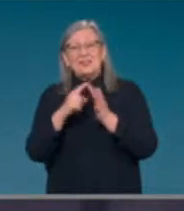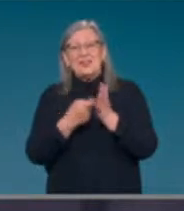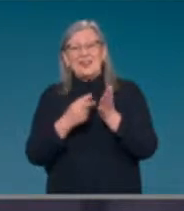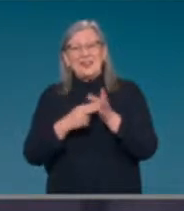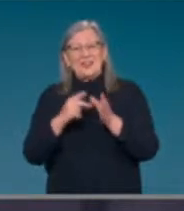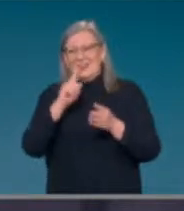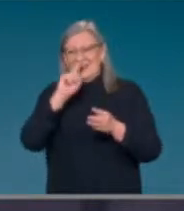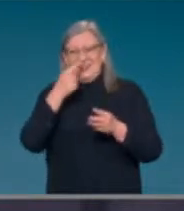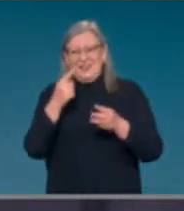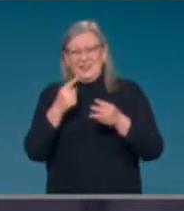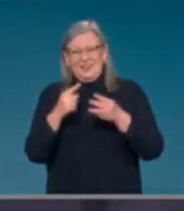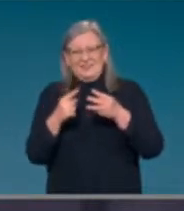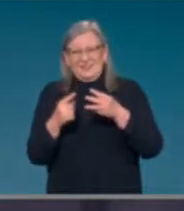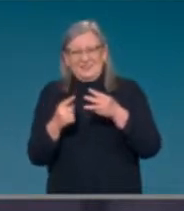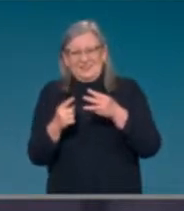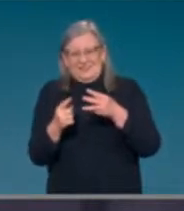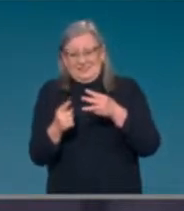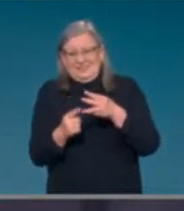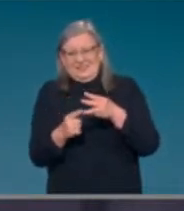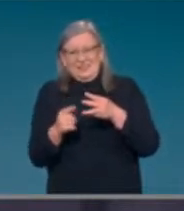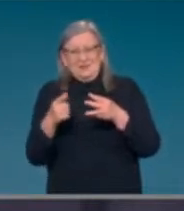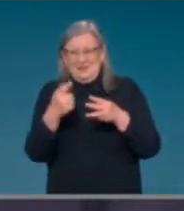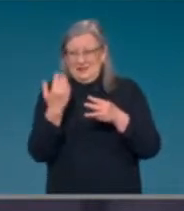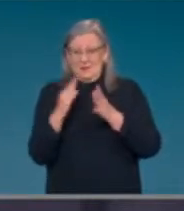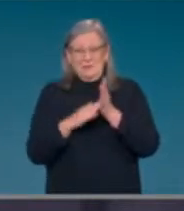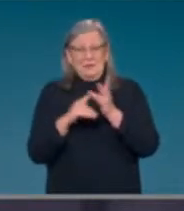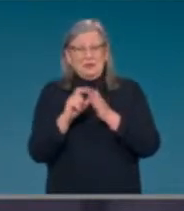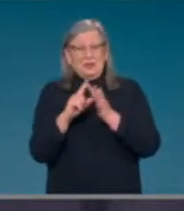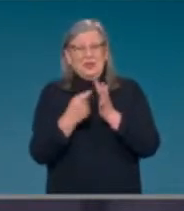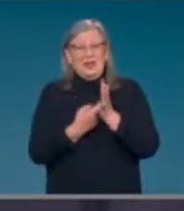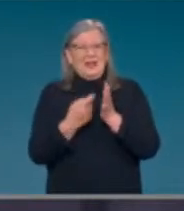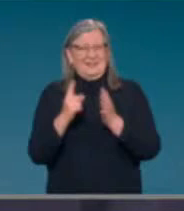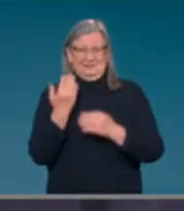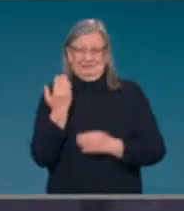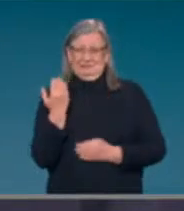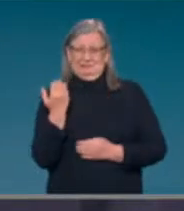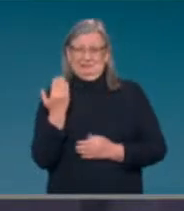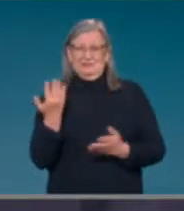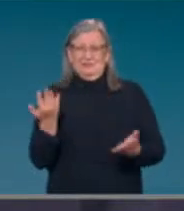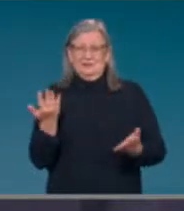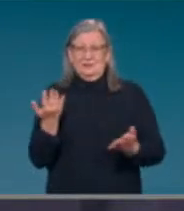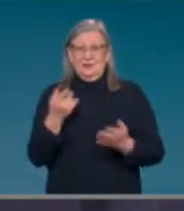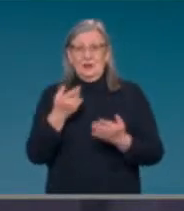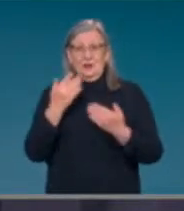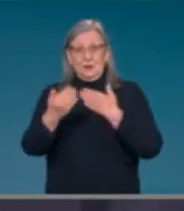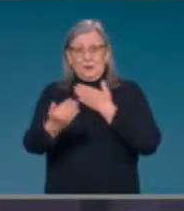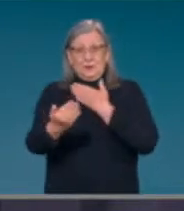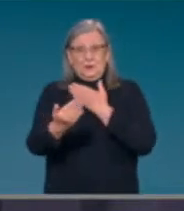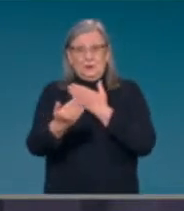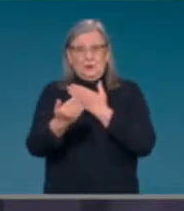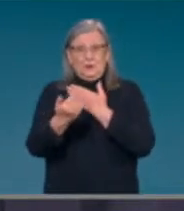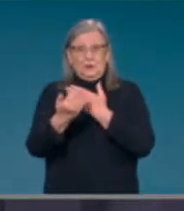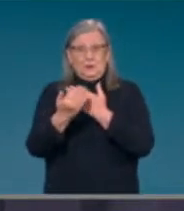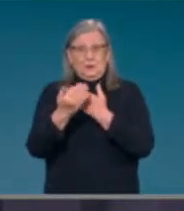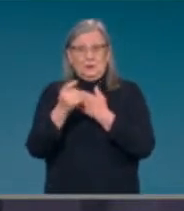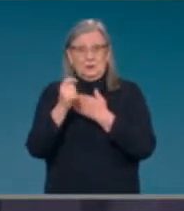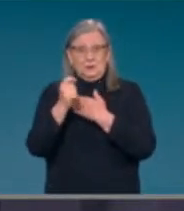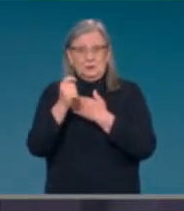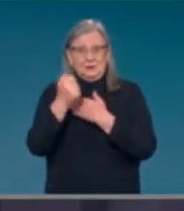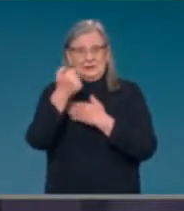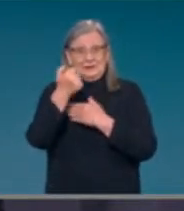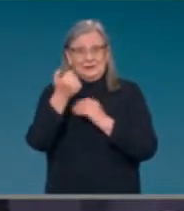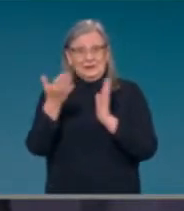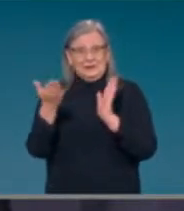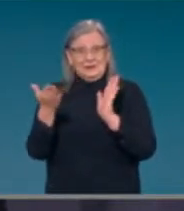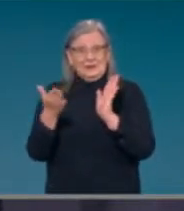recent. But as people come to the six month plus time frame since their second dose, Pfizer will be available.